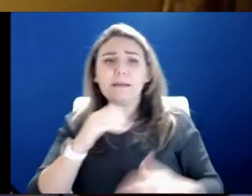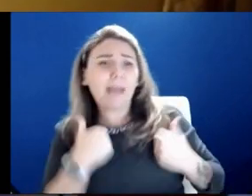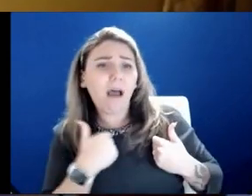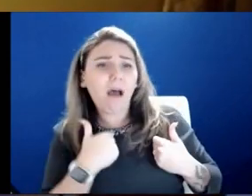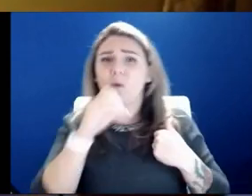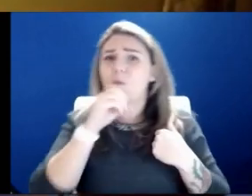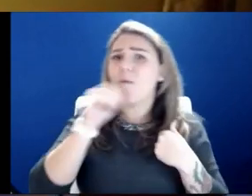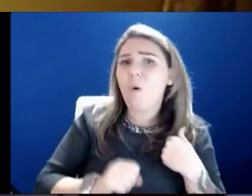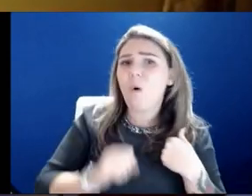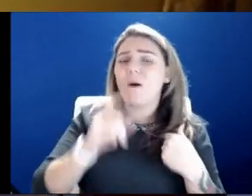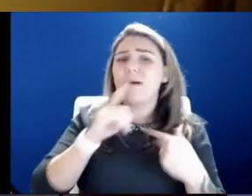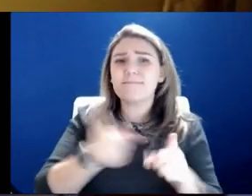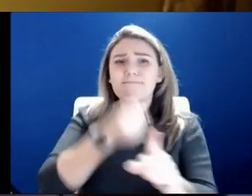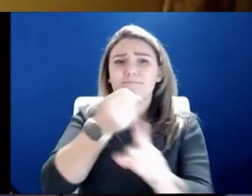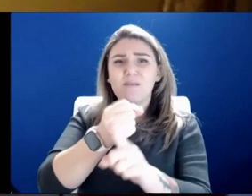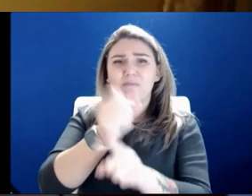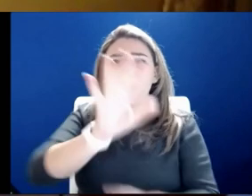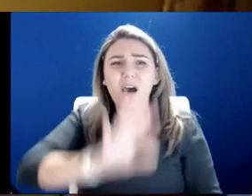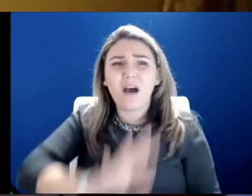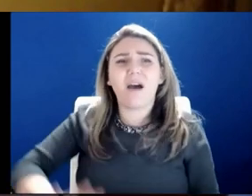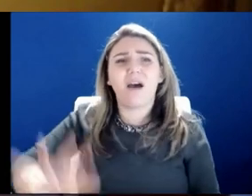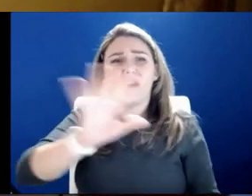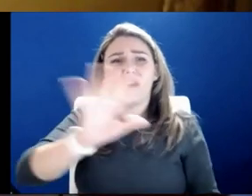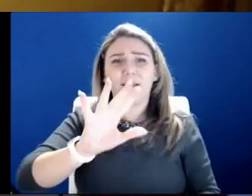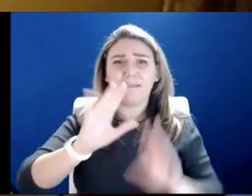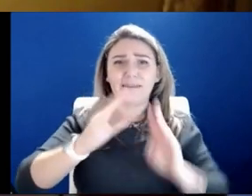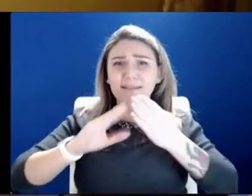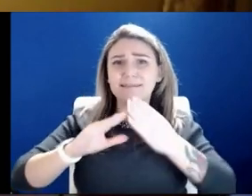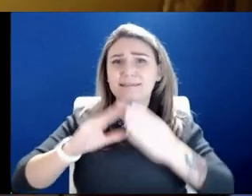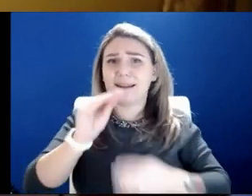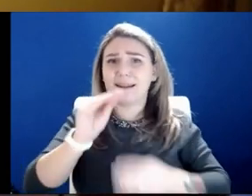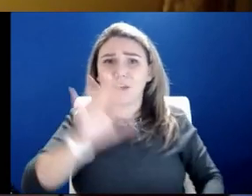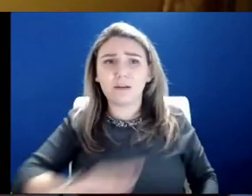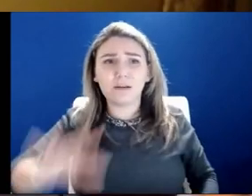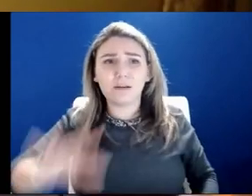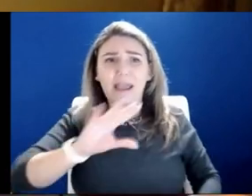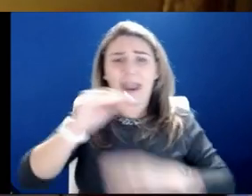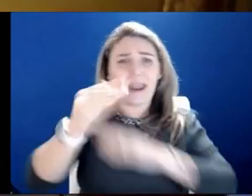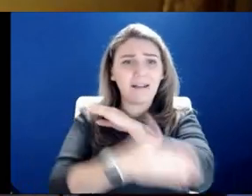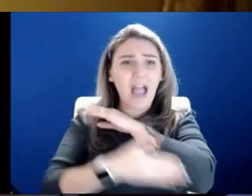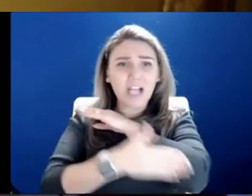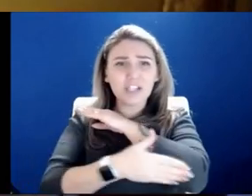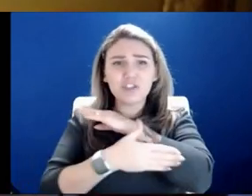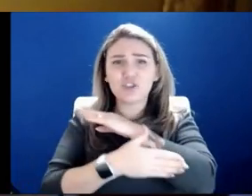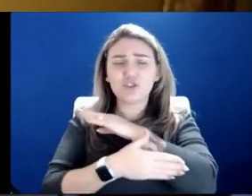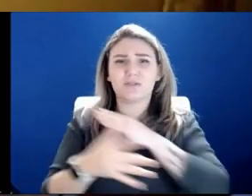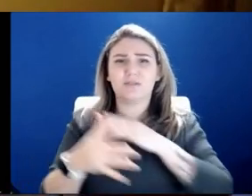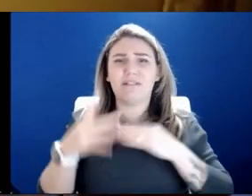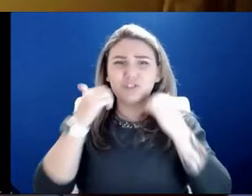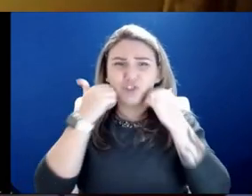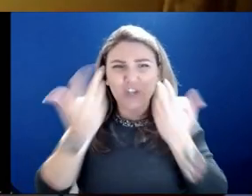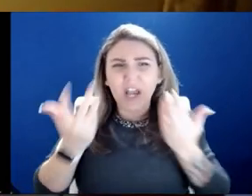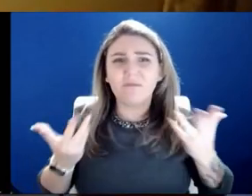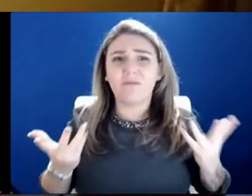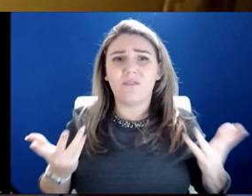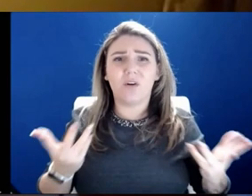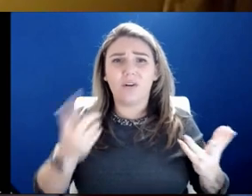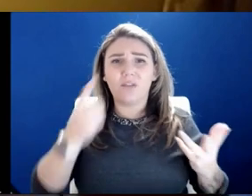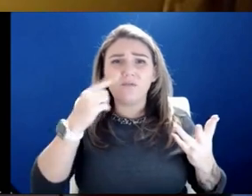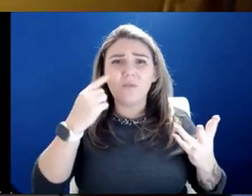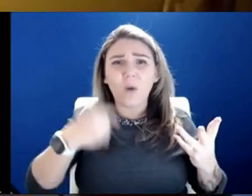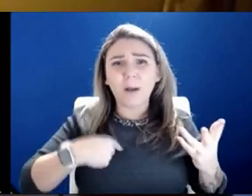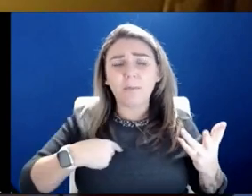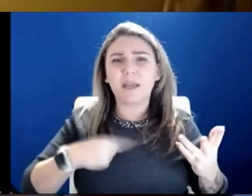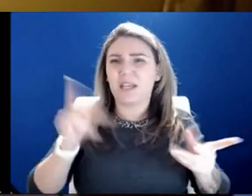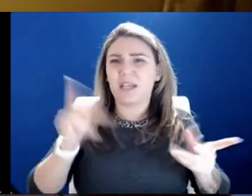impacting them all around our city and our region and our country. And it is shameful to me that there are people out